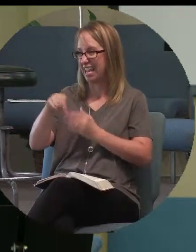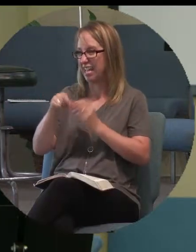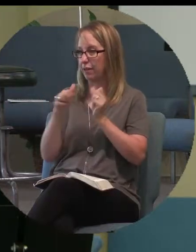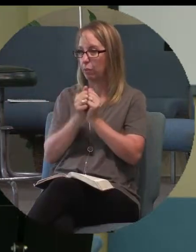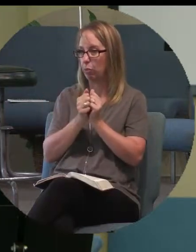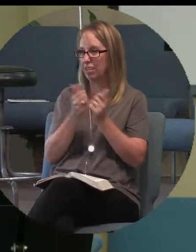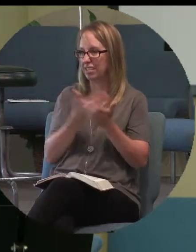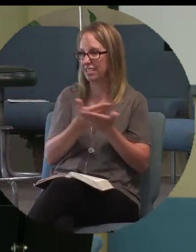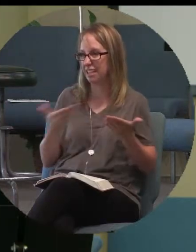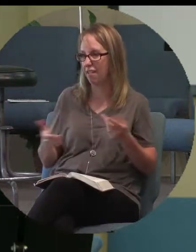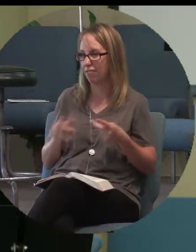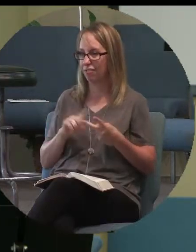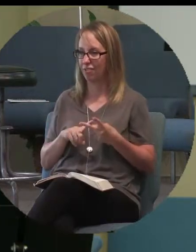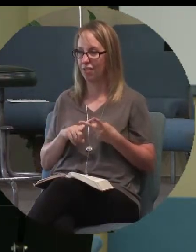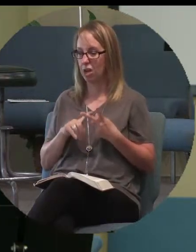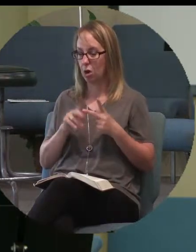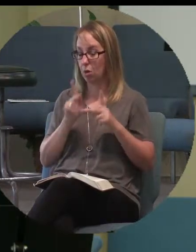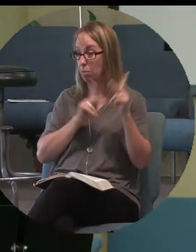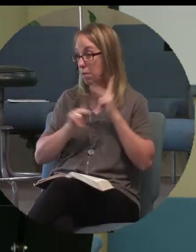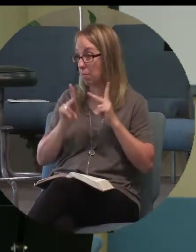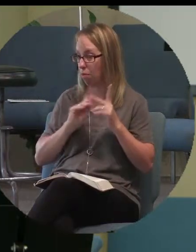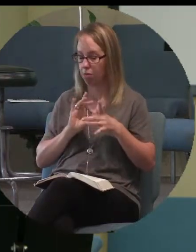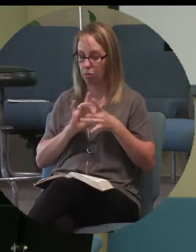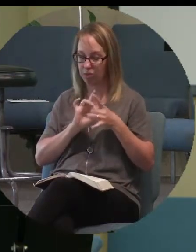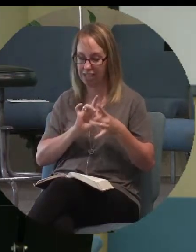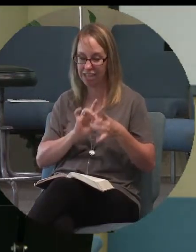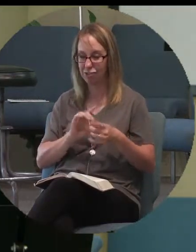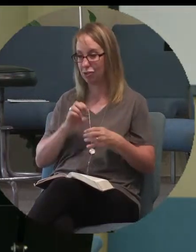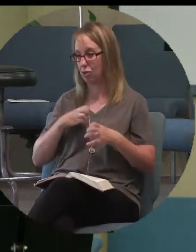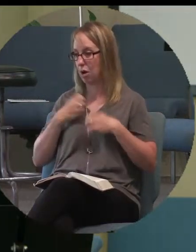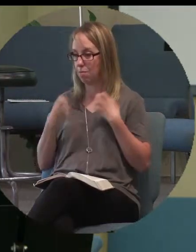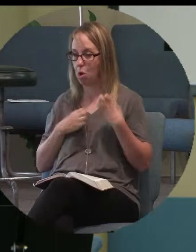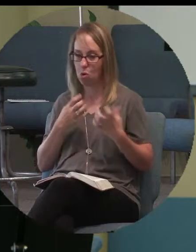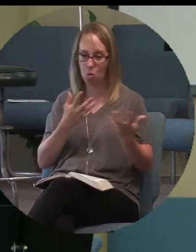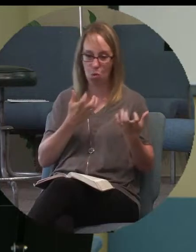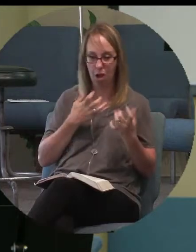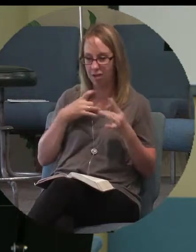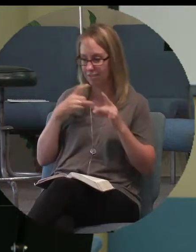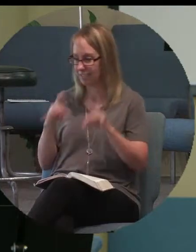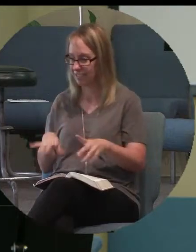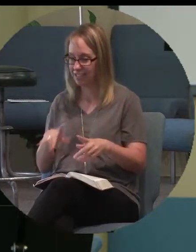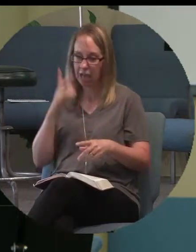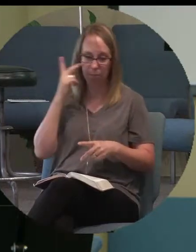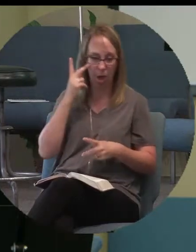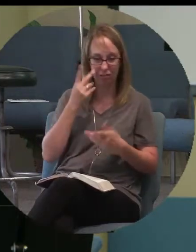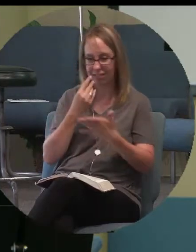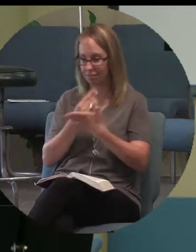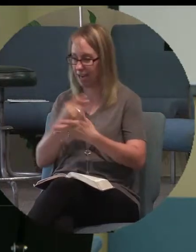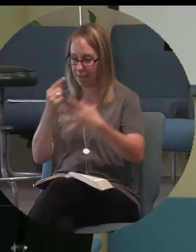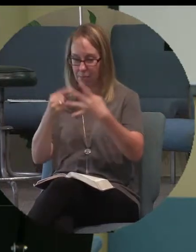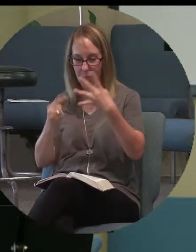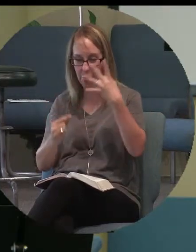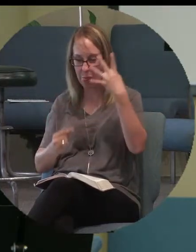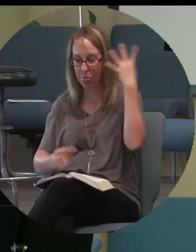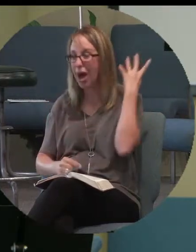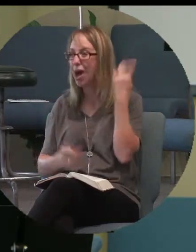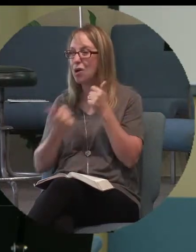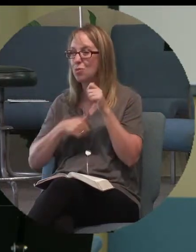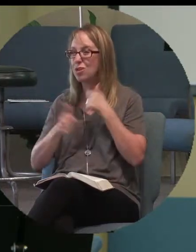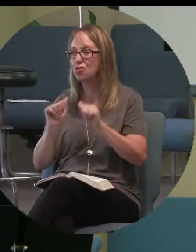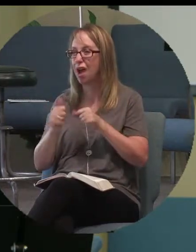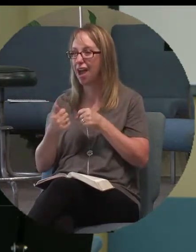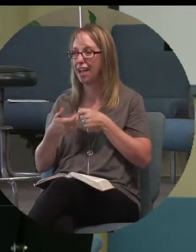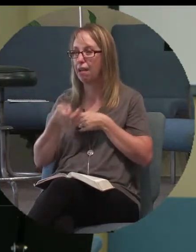or emotions, or women, and dislikes, politics, money. You name it, we begin to